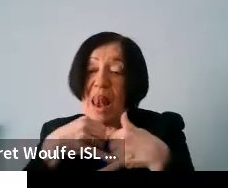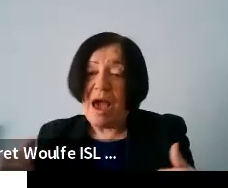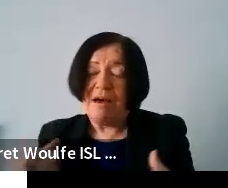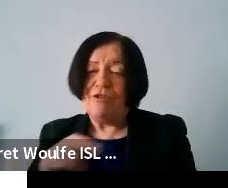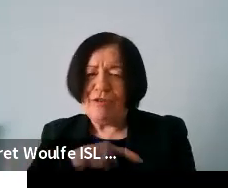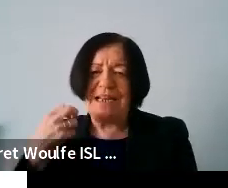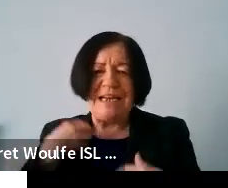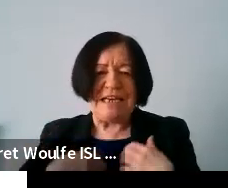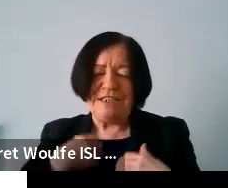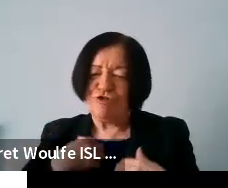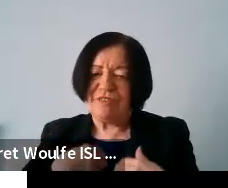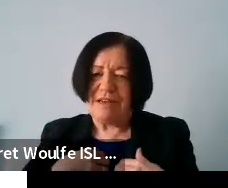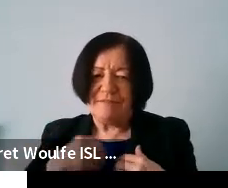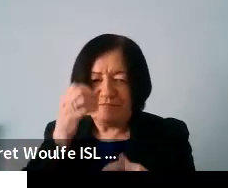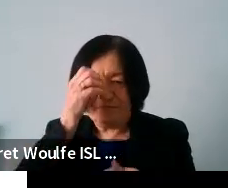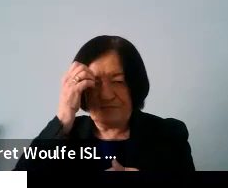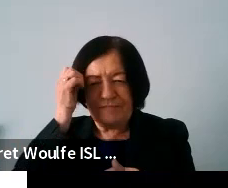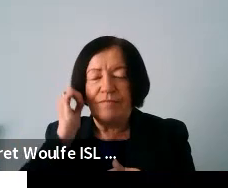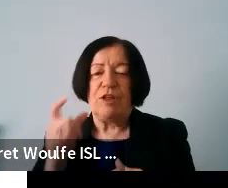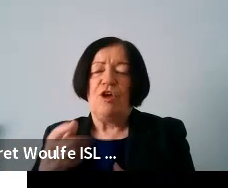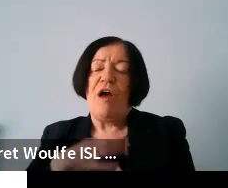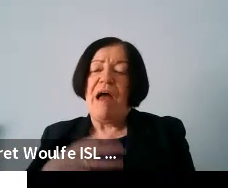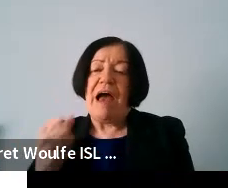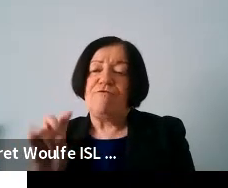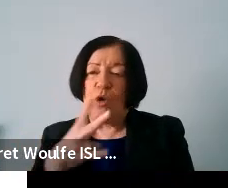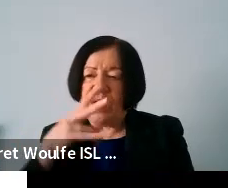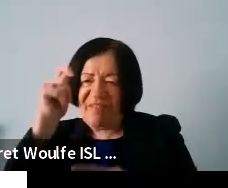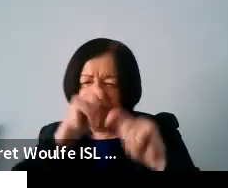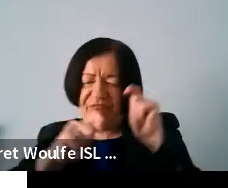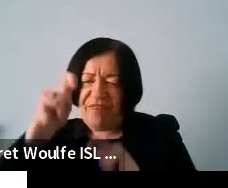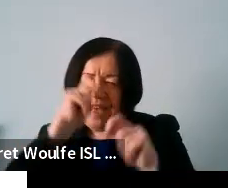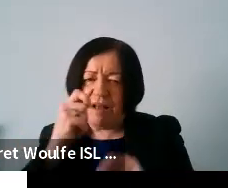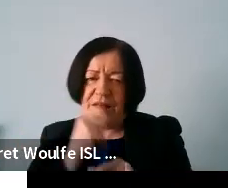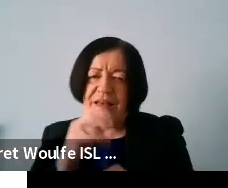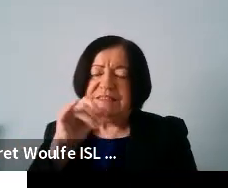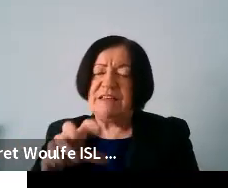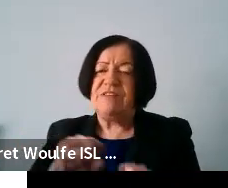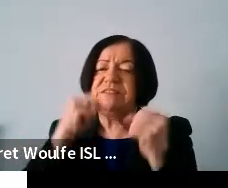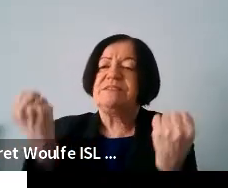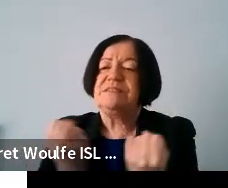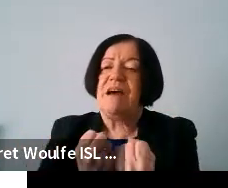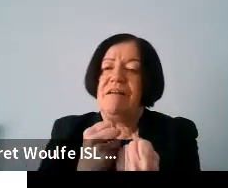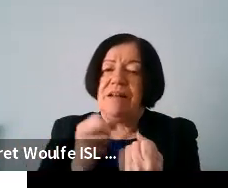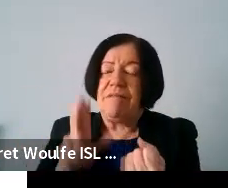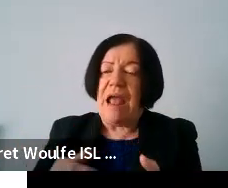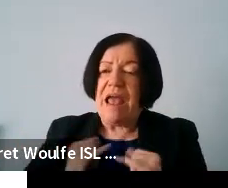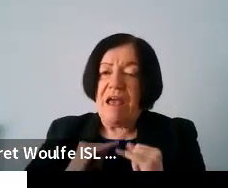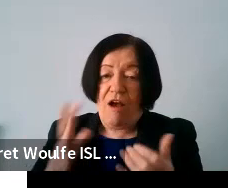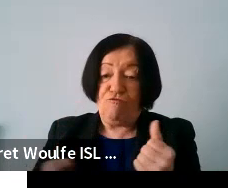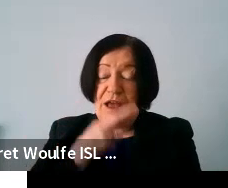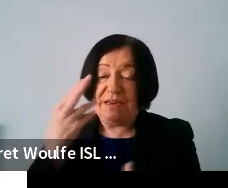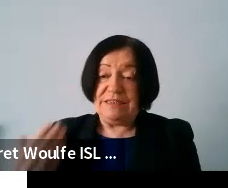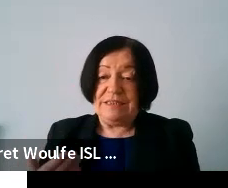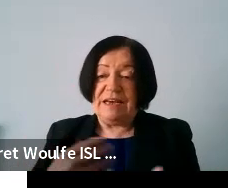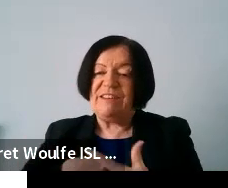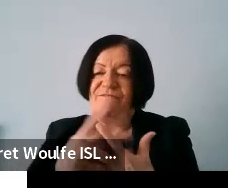really interesting outreach there so just to have a quick think about things that civil society can do and are already doing and